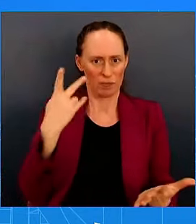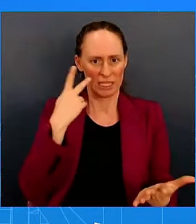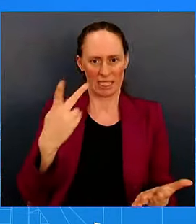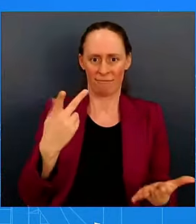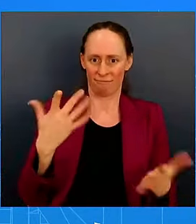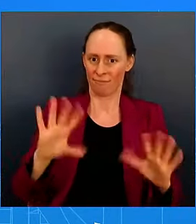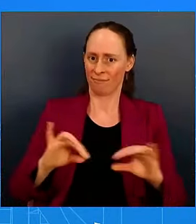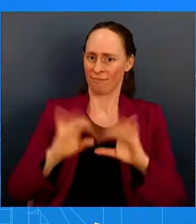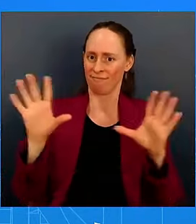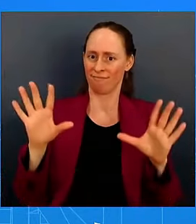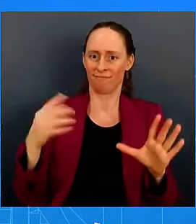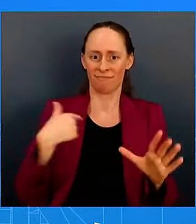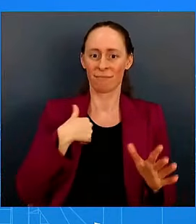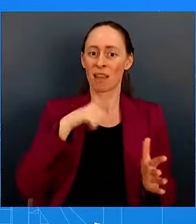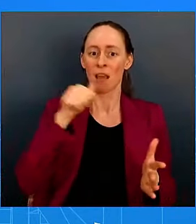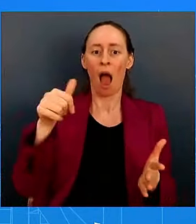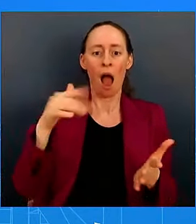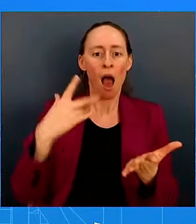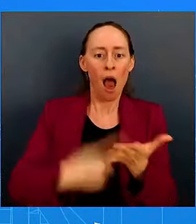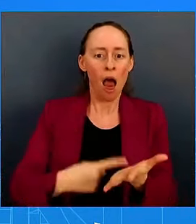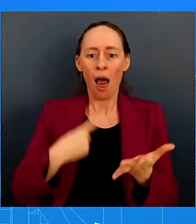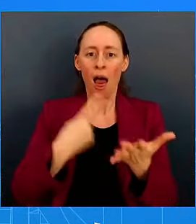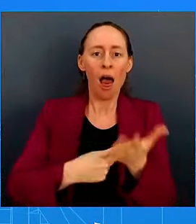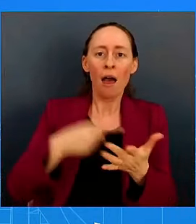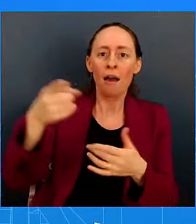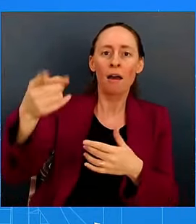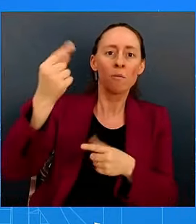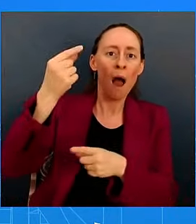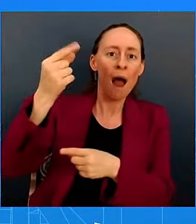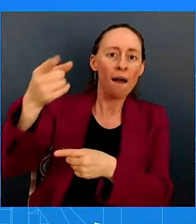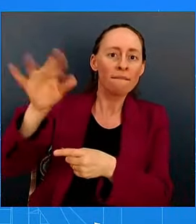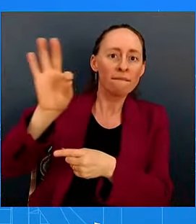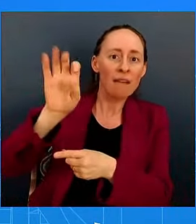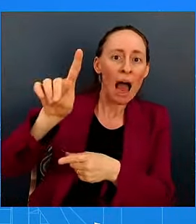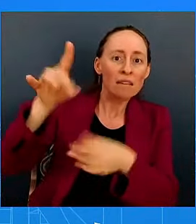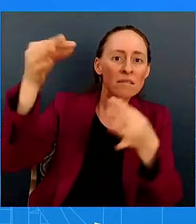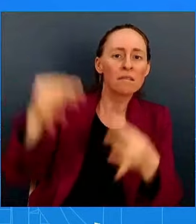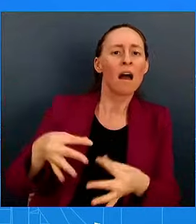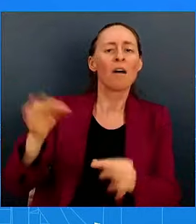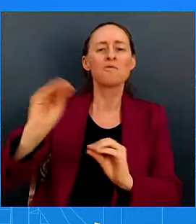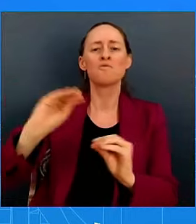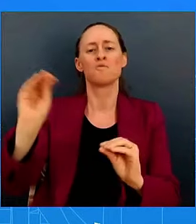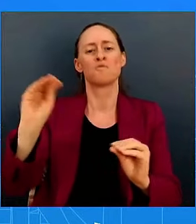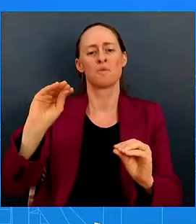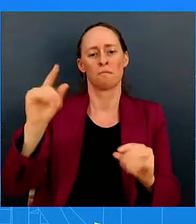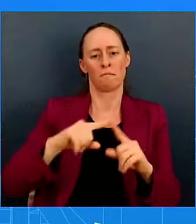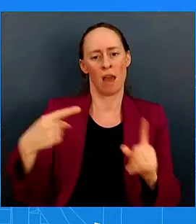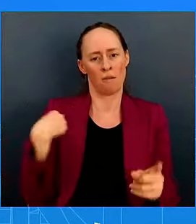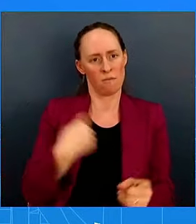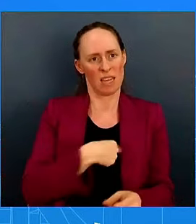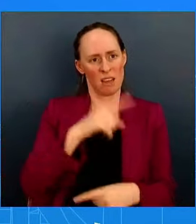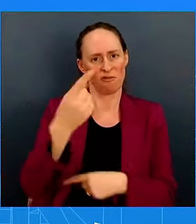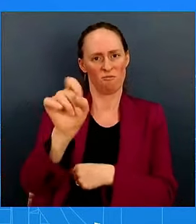decisions that the Fed has made. This is just stating the obvious and the fact. I'm going to let the president speak for himself.